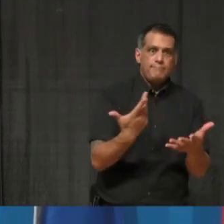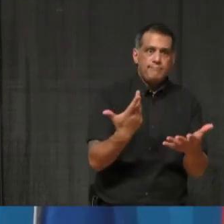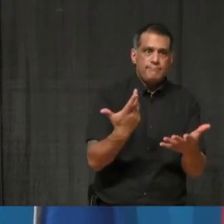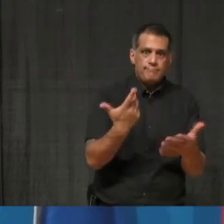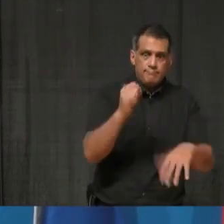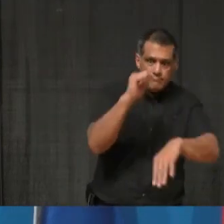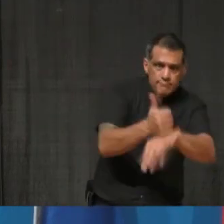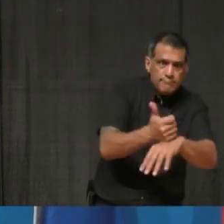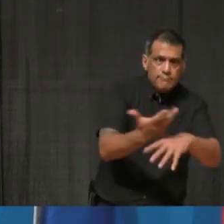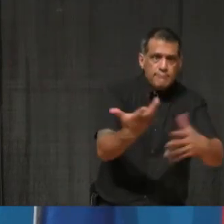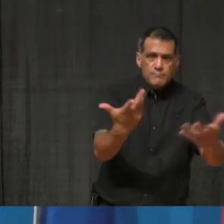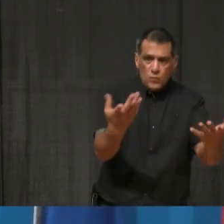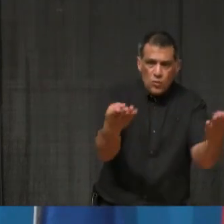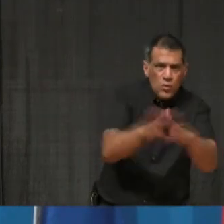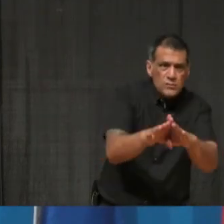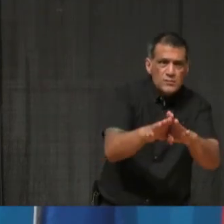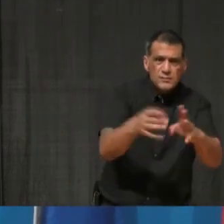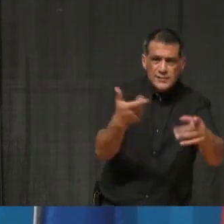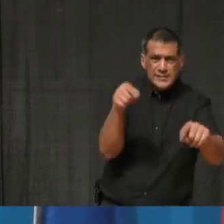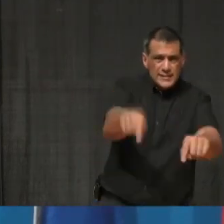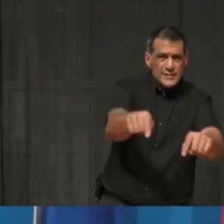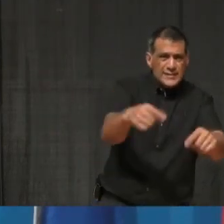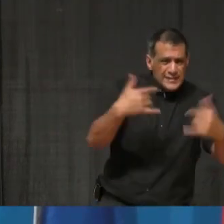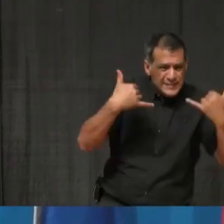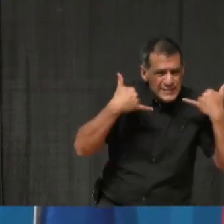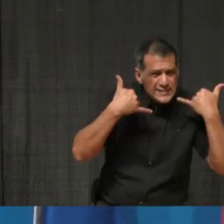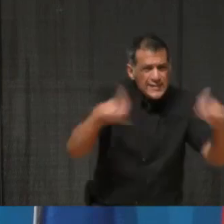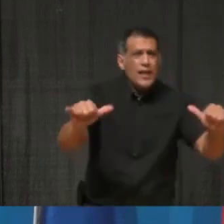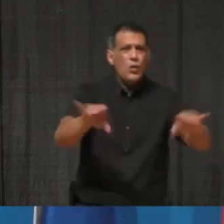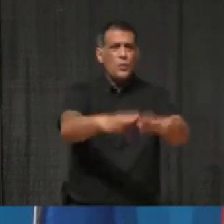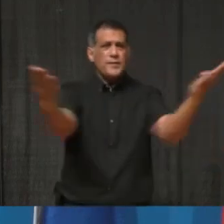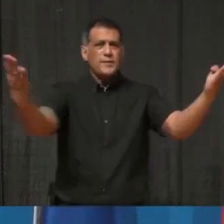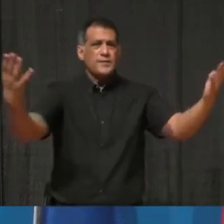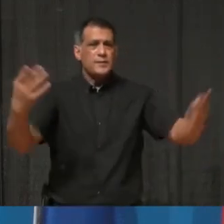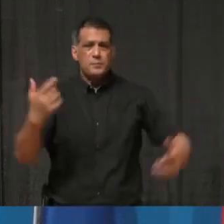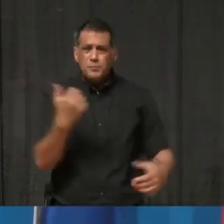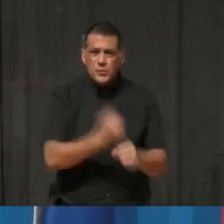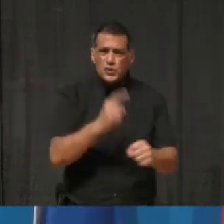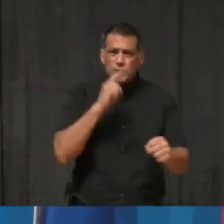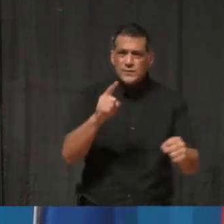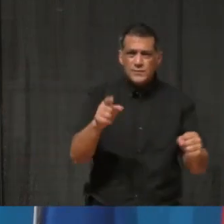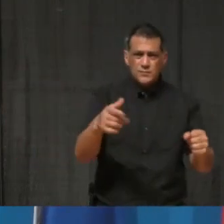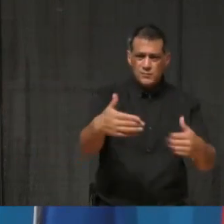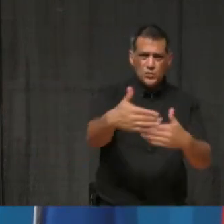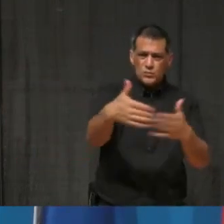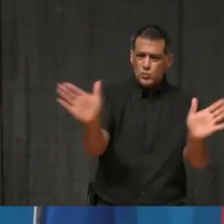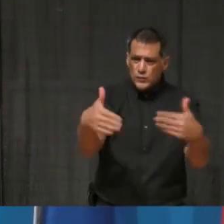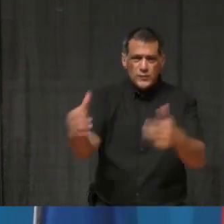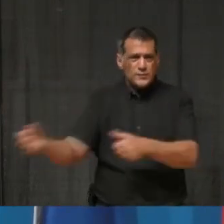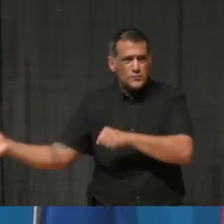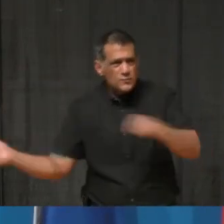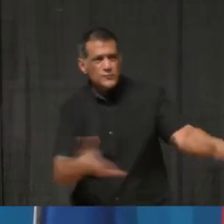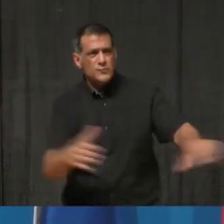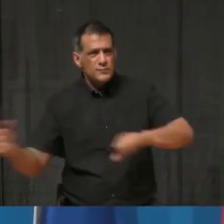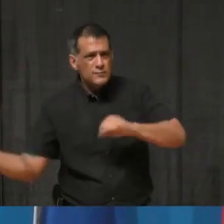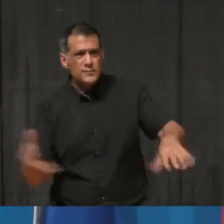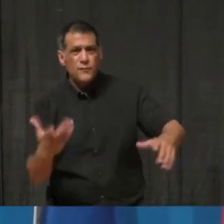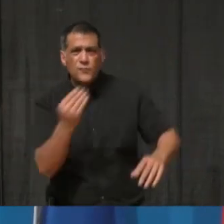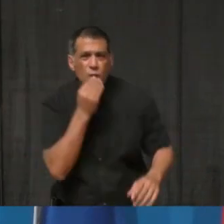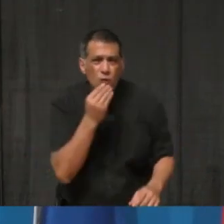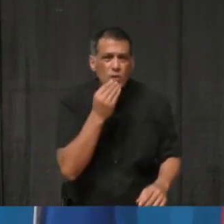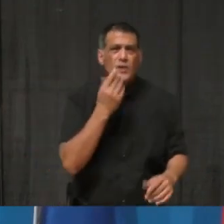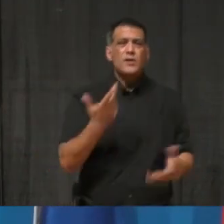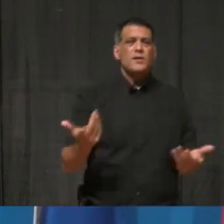shutdown, and they are ultimately still out there making sure that there's packages delivered and food on the table. So it really drives home the